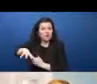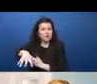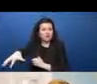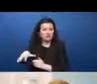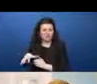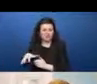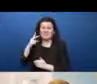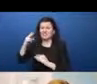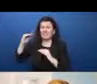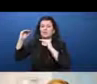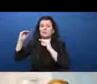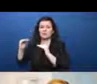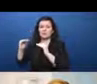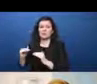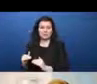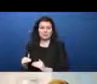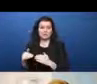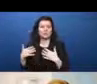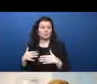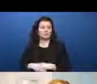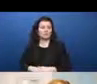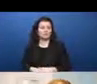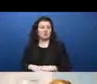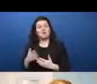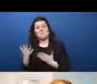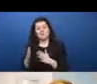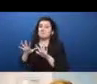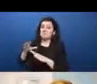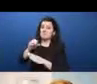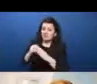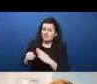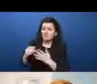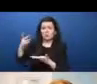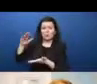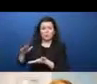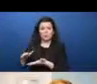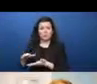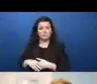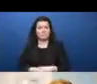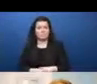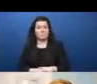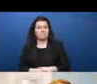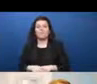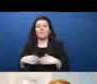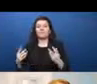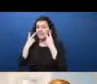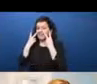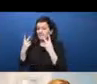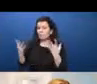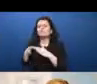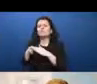But in addition to the urban-rural divide, there's also an access versus a usage divide.